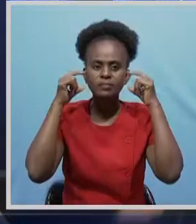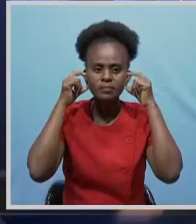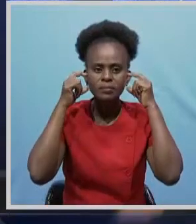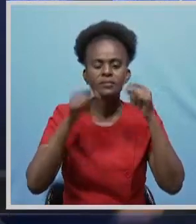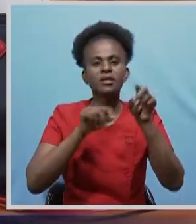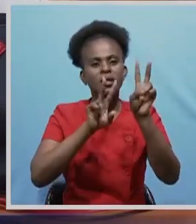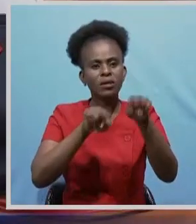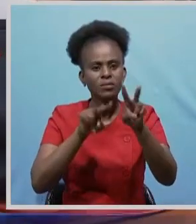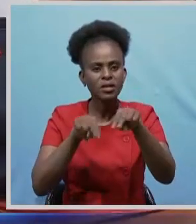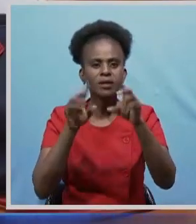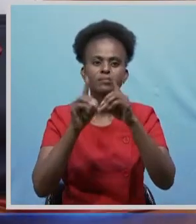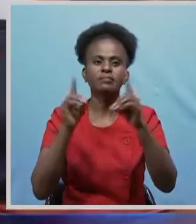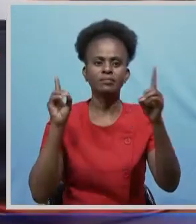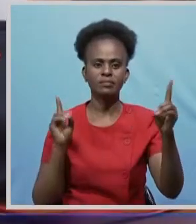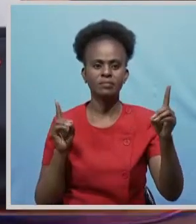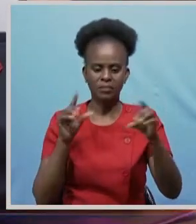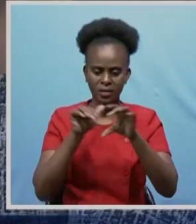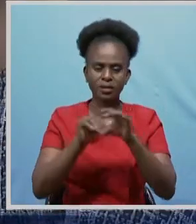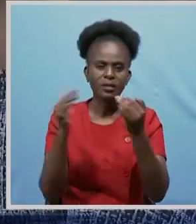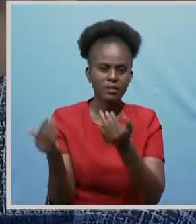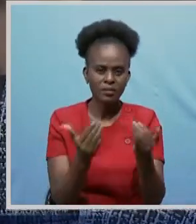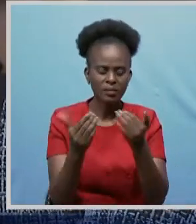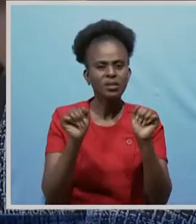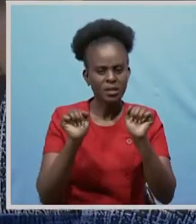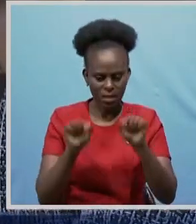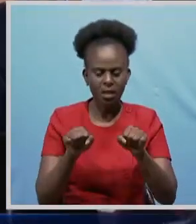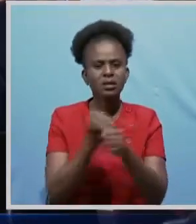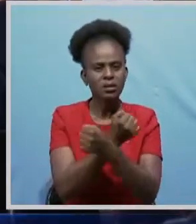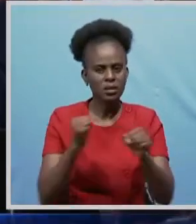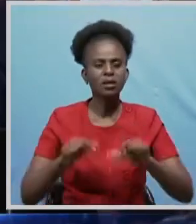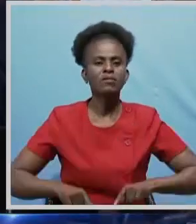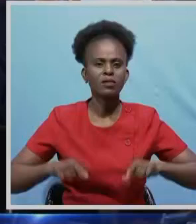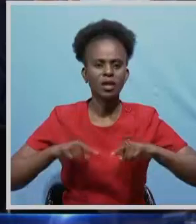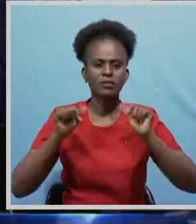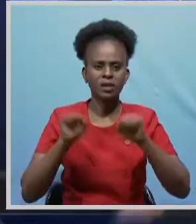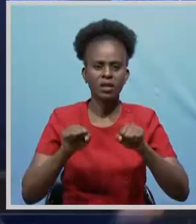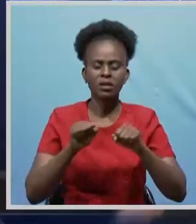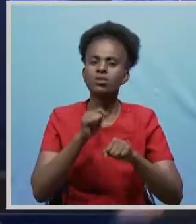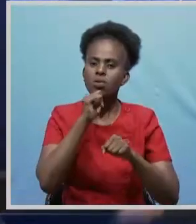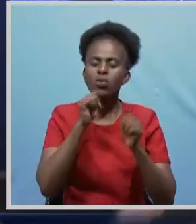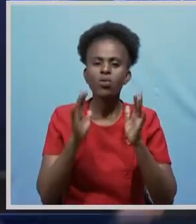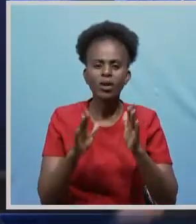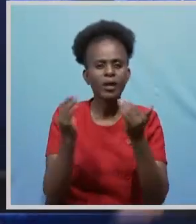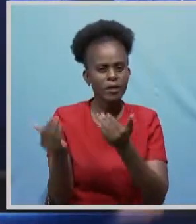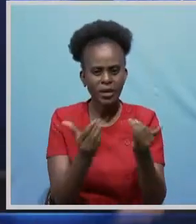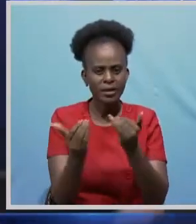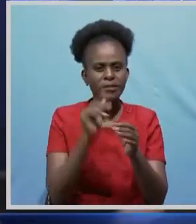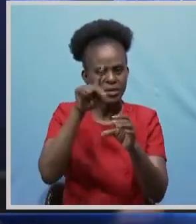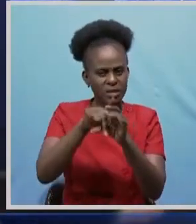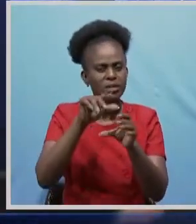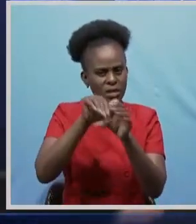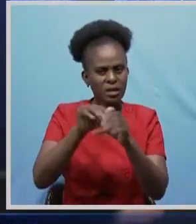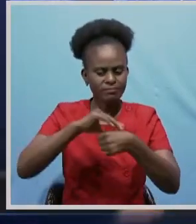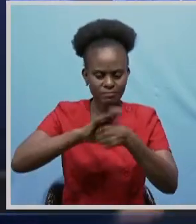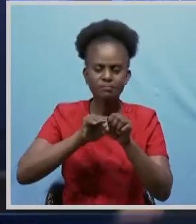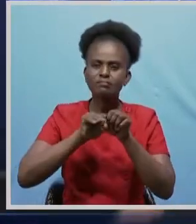observe social distancing, then we can actually save our lives. The owners of the buses have to participate in this fight